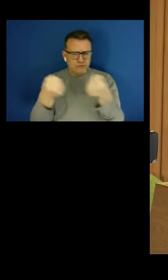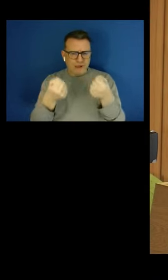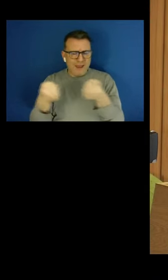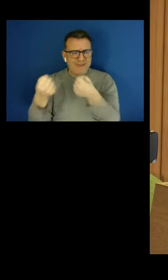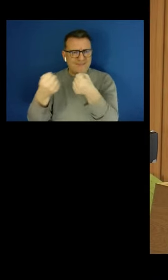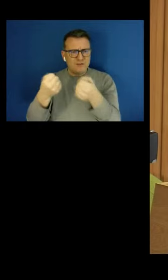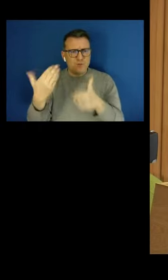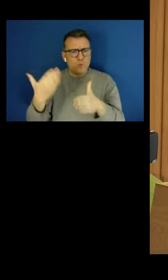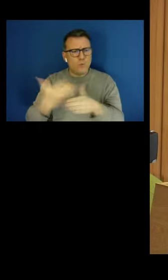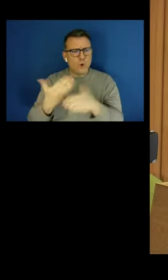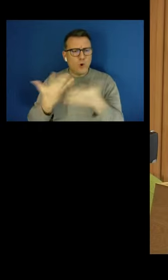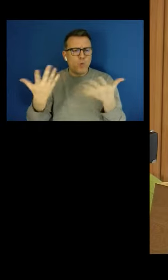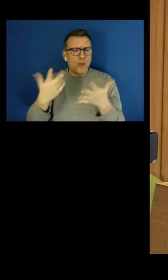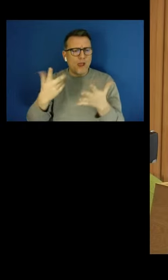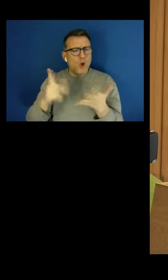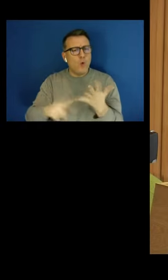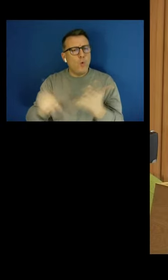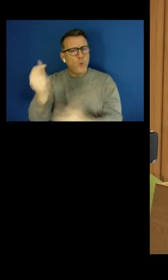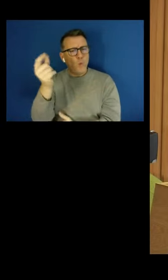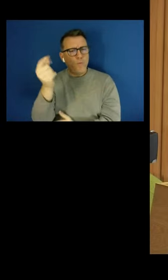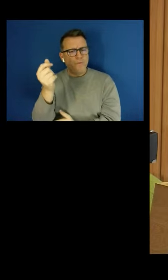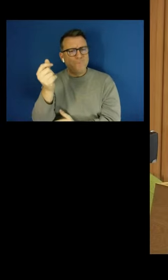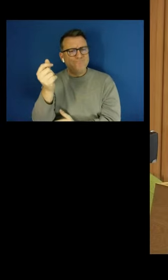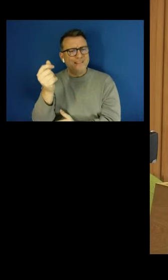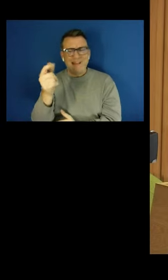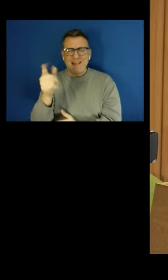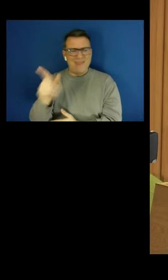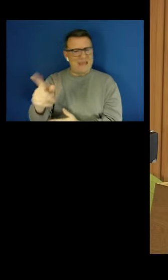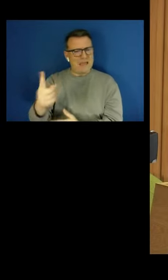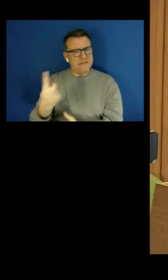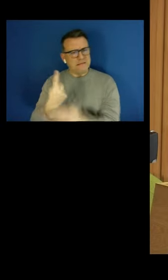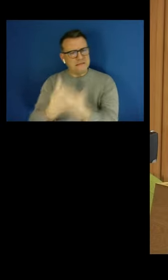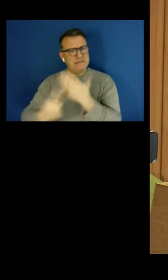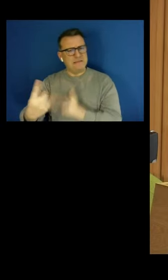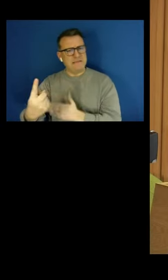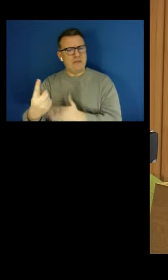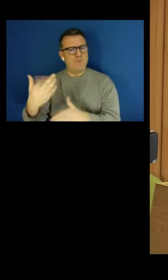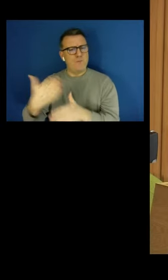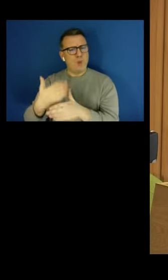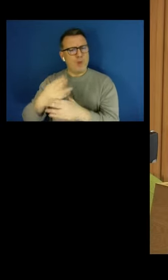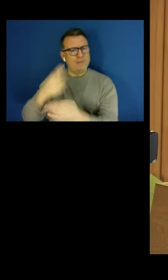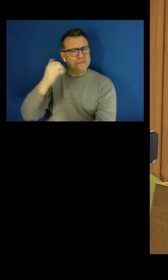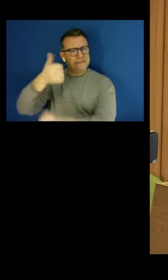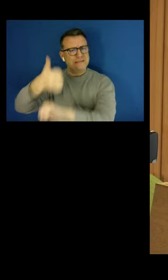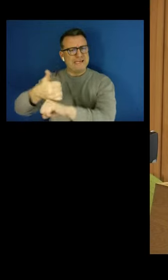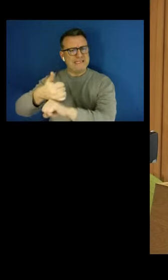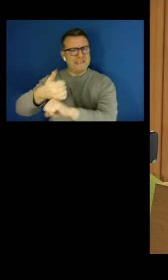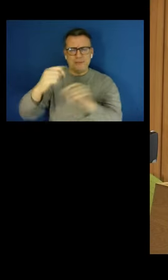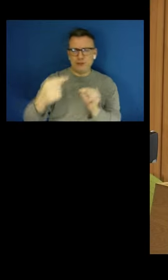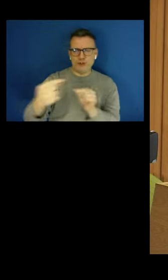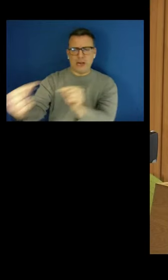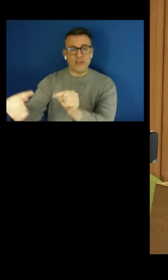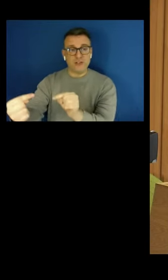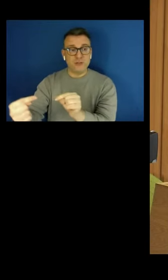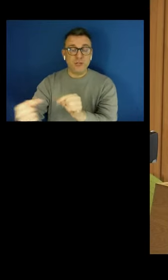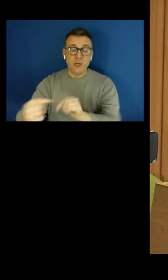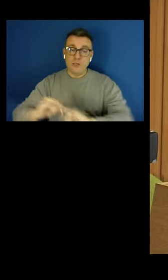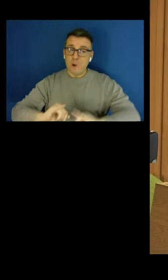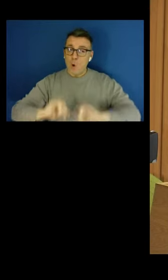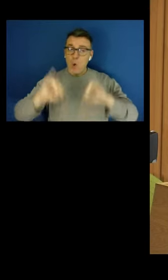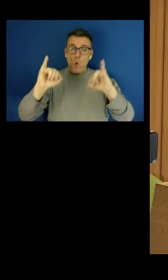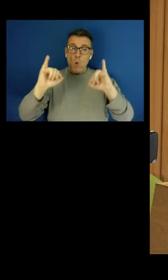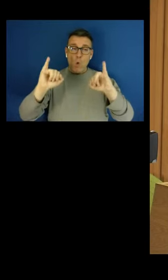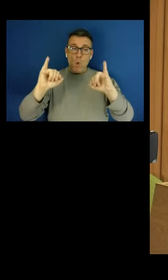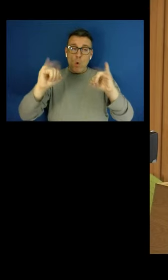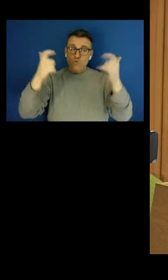status. There was a bitter court battle over this. Uber fought very hard against the drivers. They,